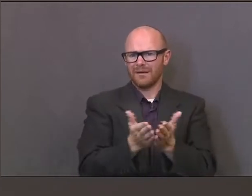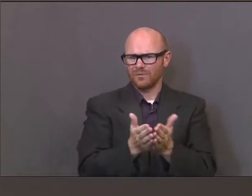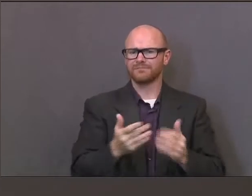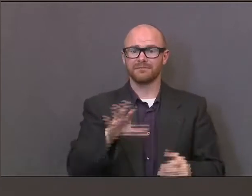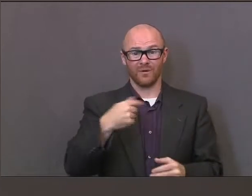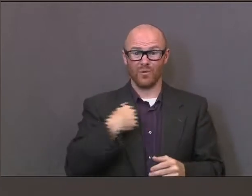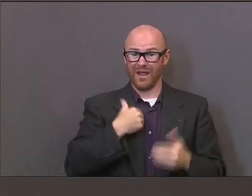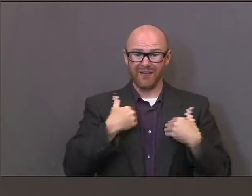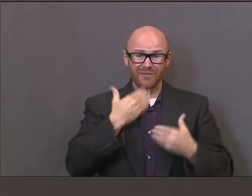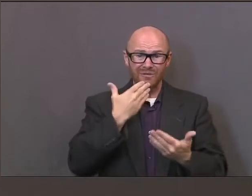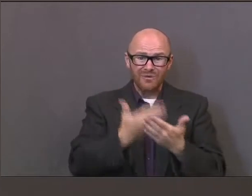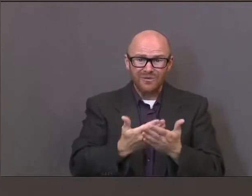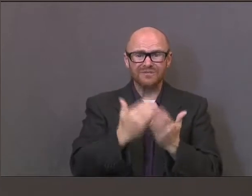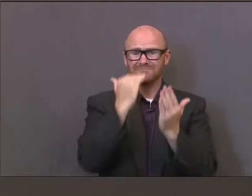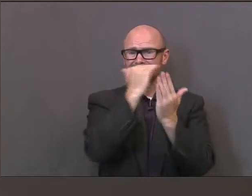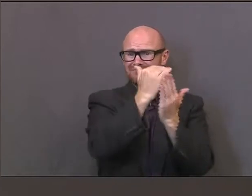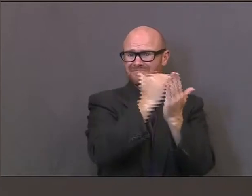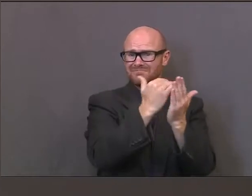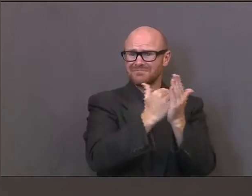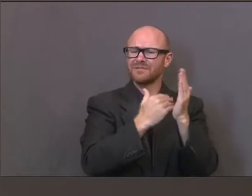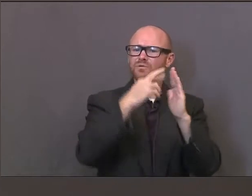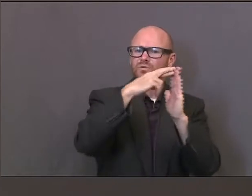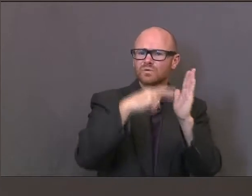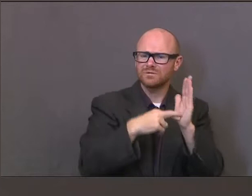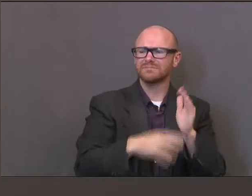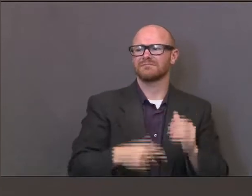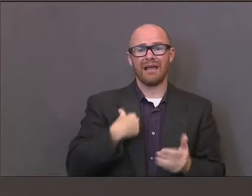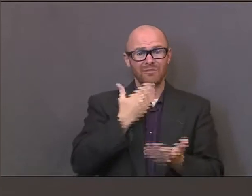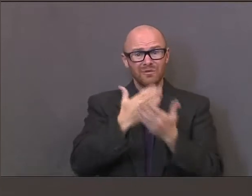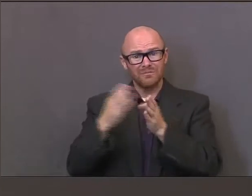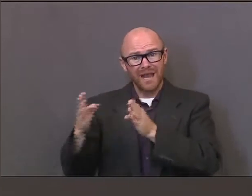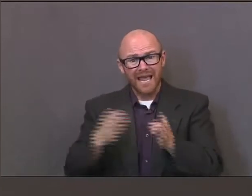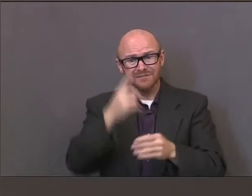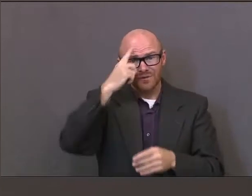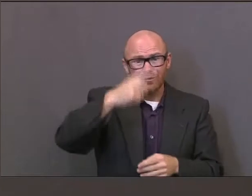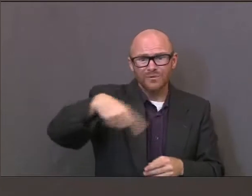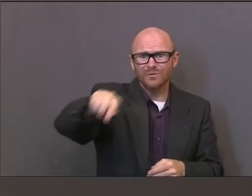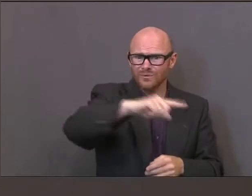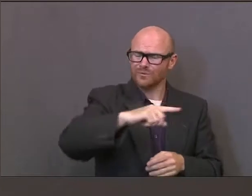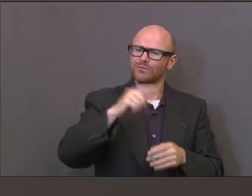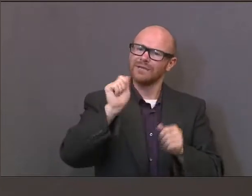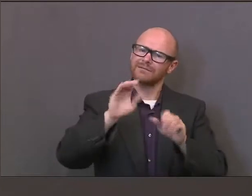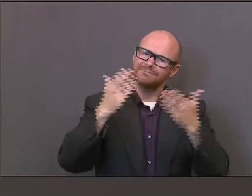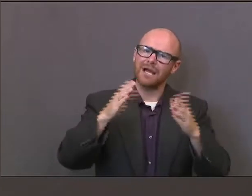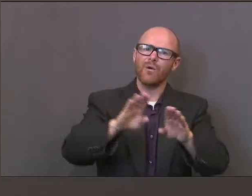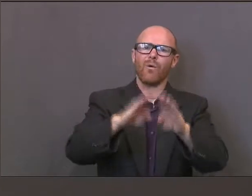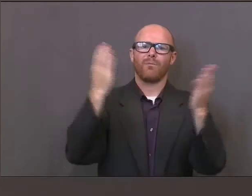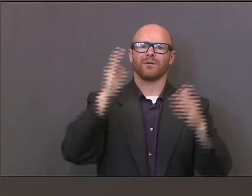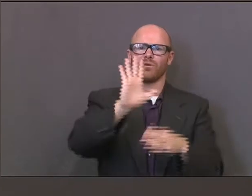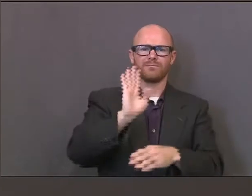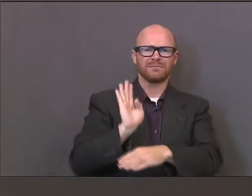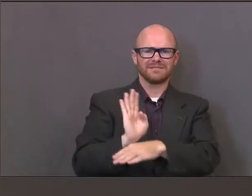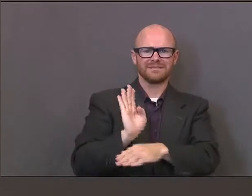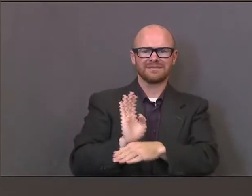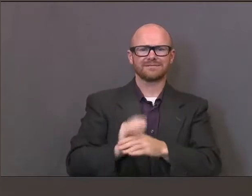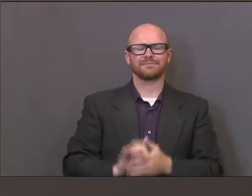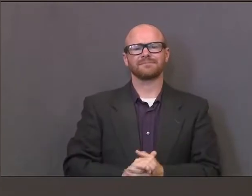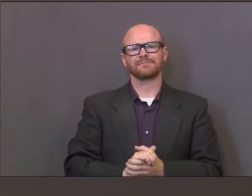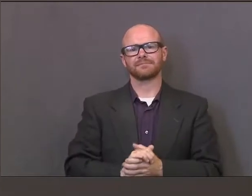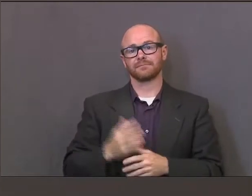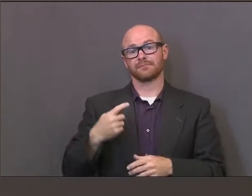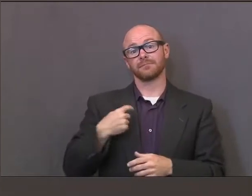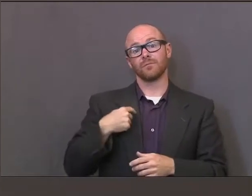things that you can follow as the businesses have this opportunity to open up. By the way, we've done such a good job,